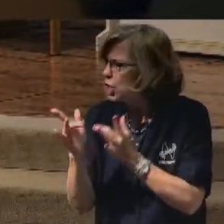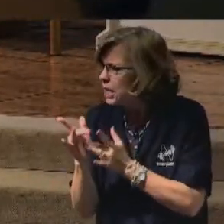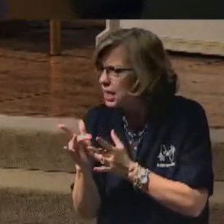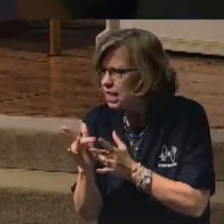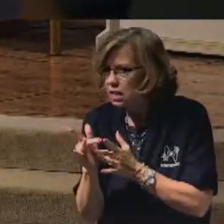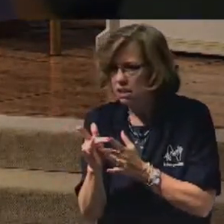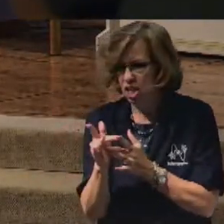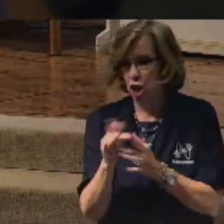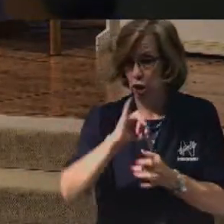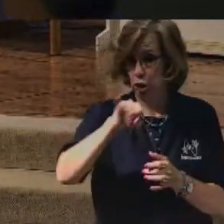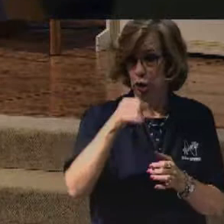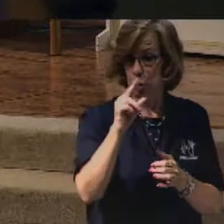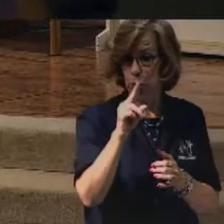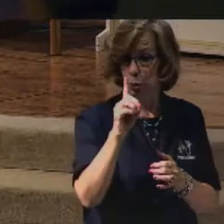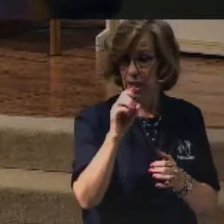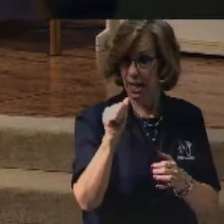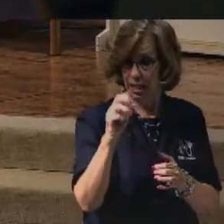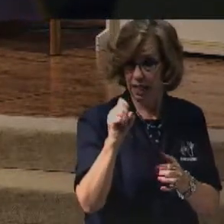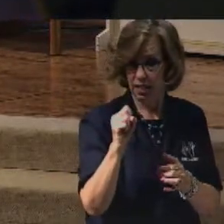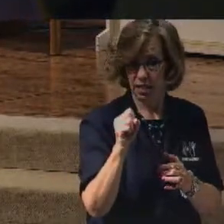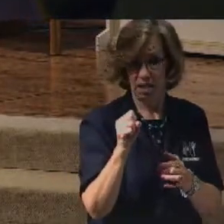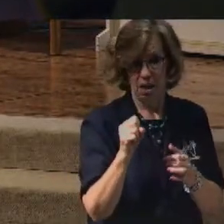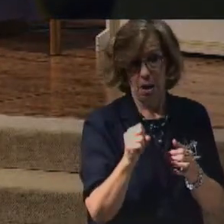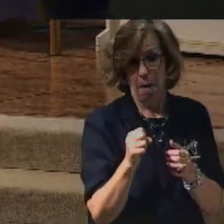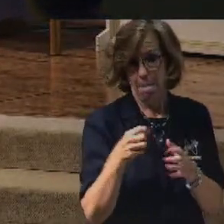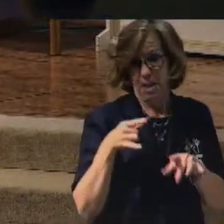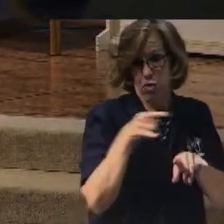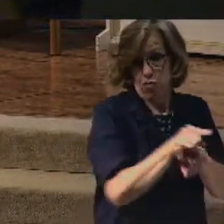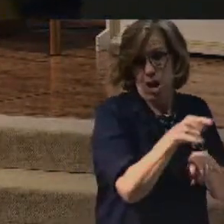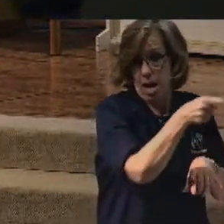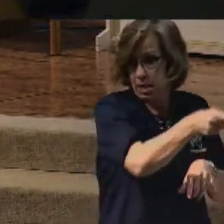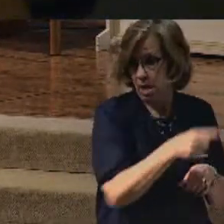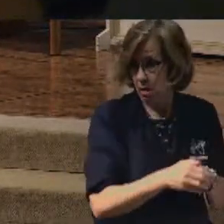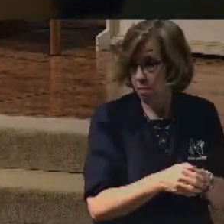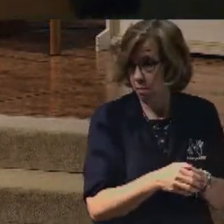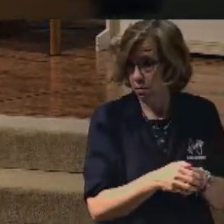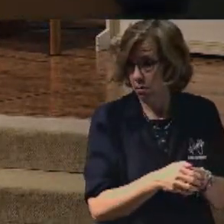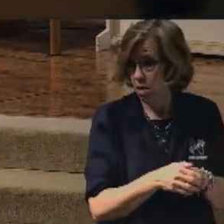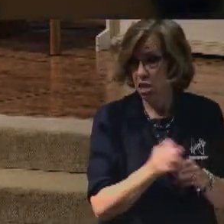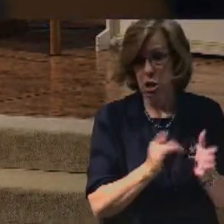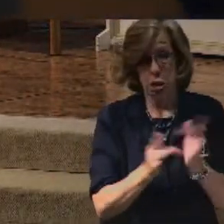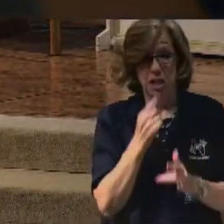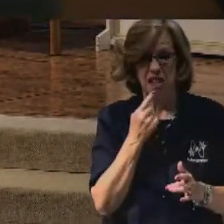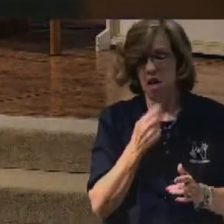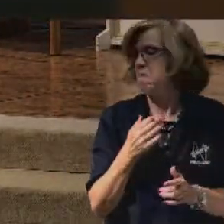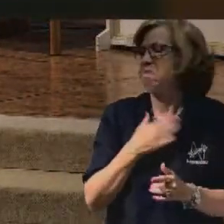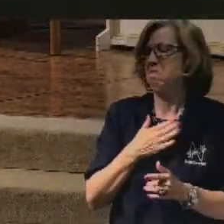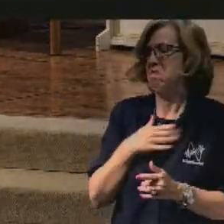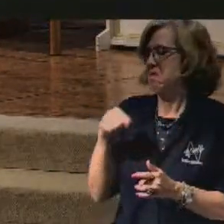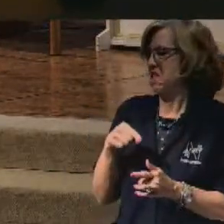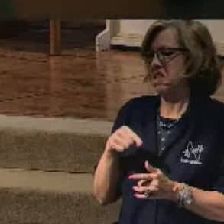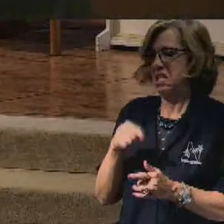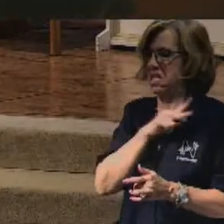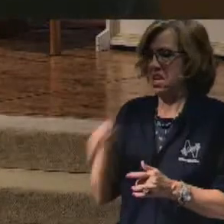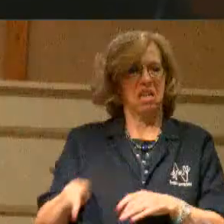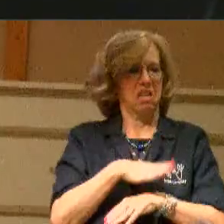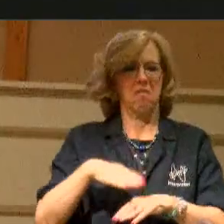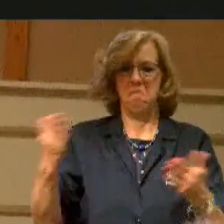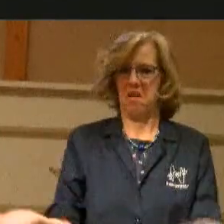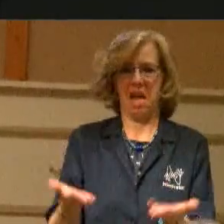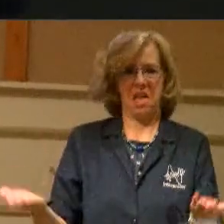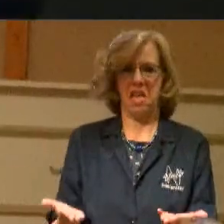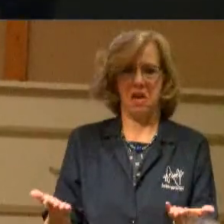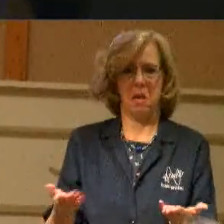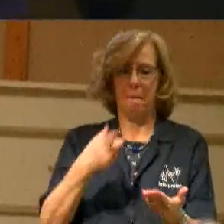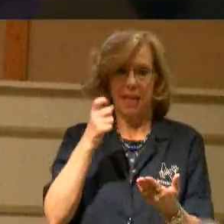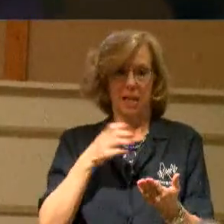there in the Garden of Gethsemane? My kingdom is not of this world or else my servants would fight.